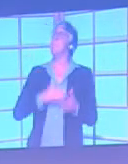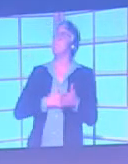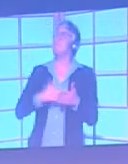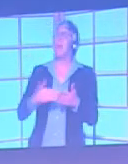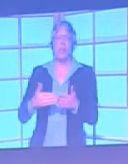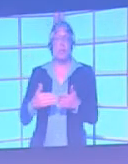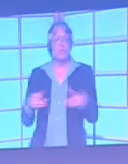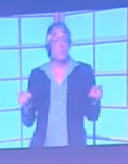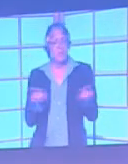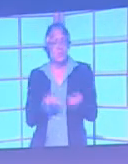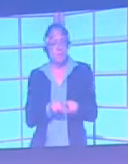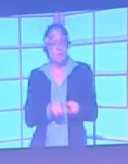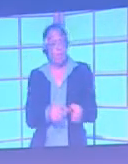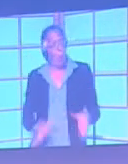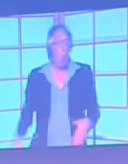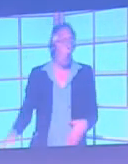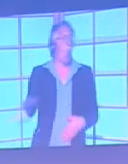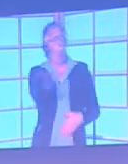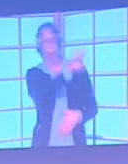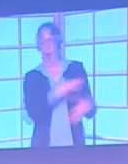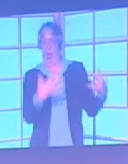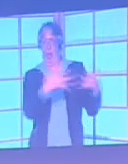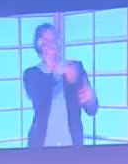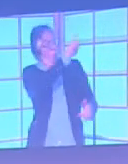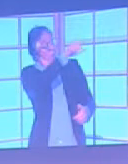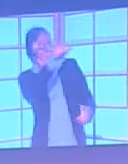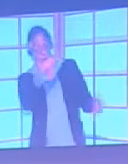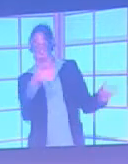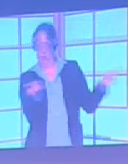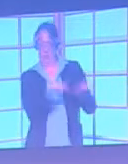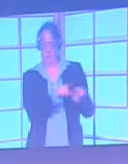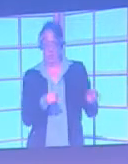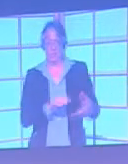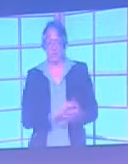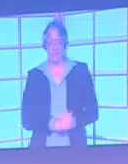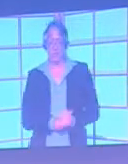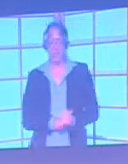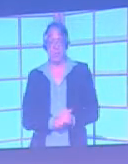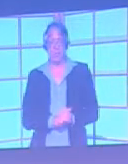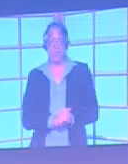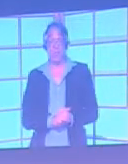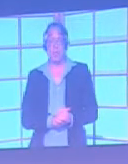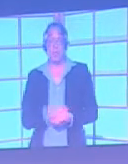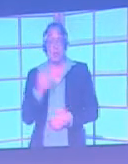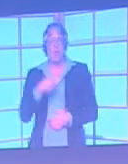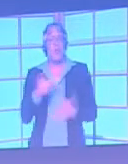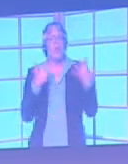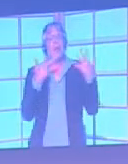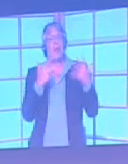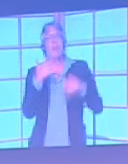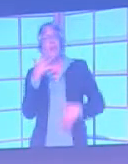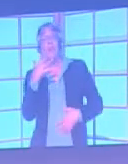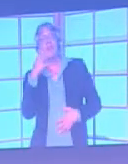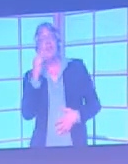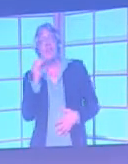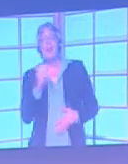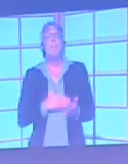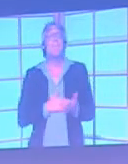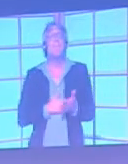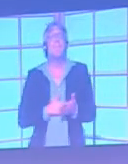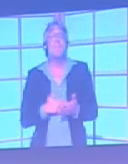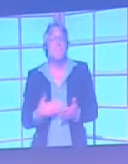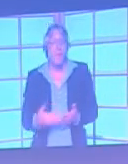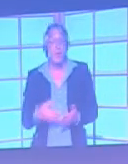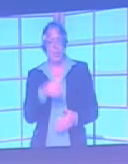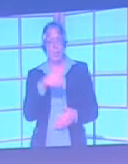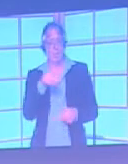USA. In the UEFA confederation area, there's 850 million people thereabouts, and